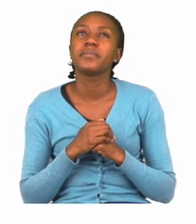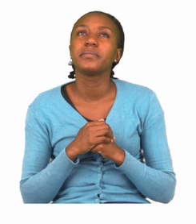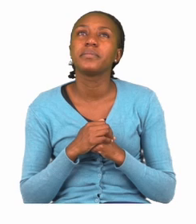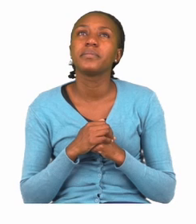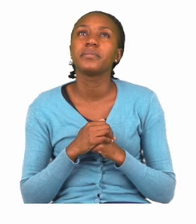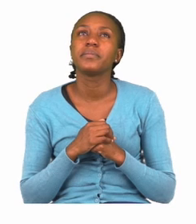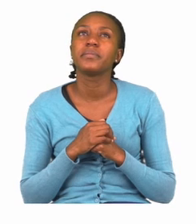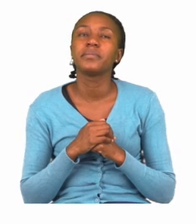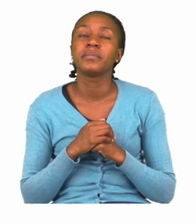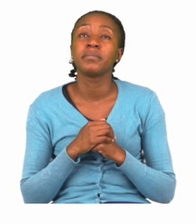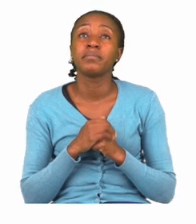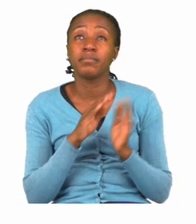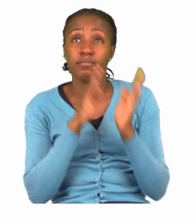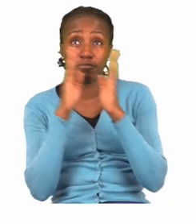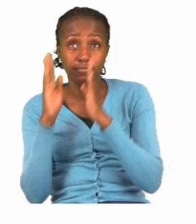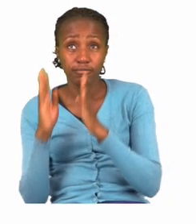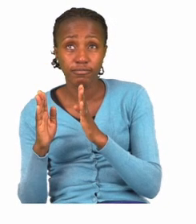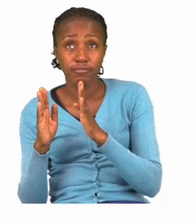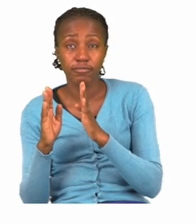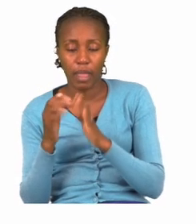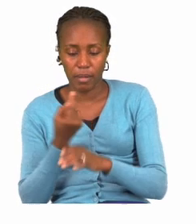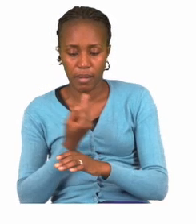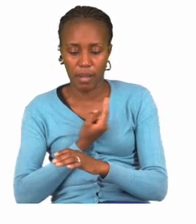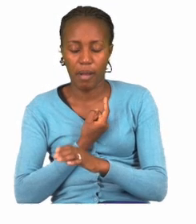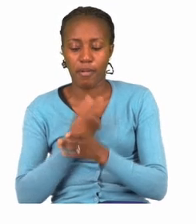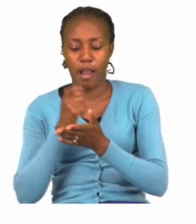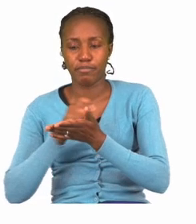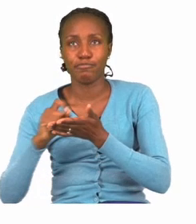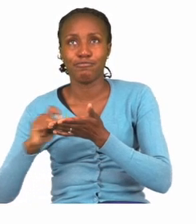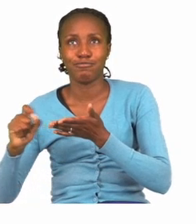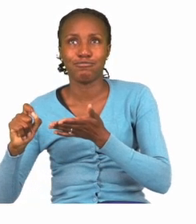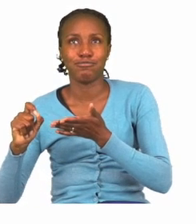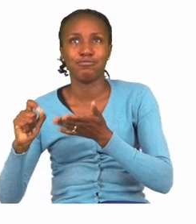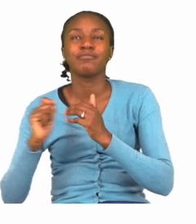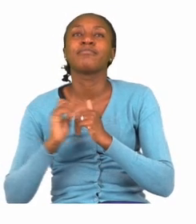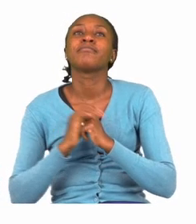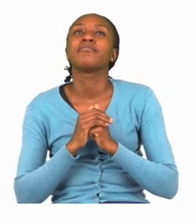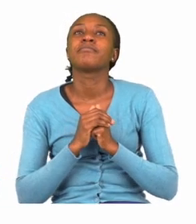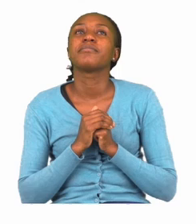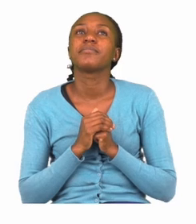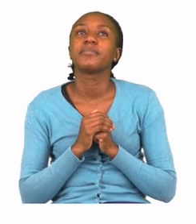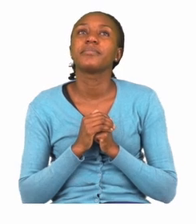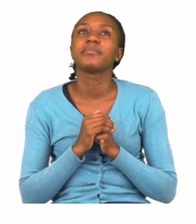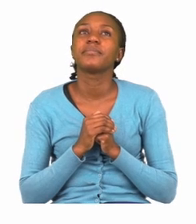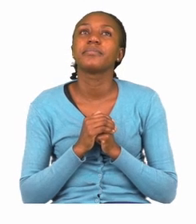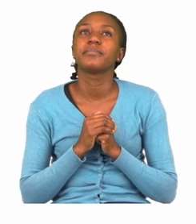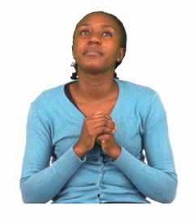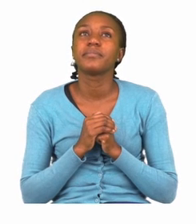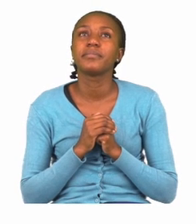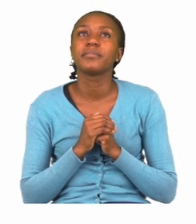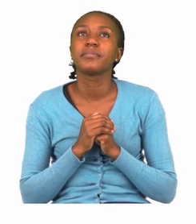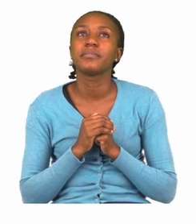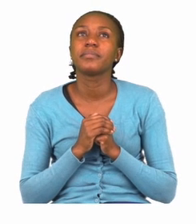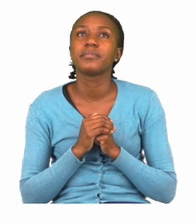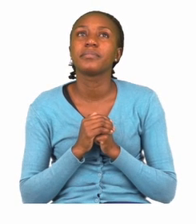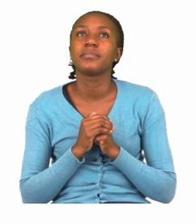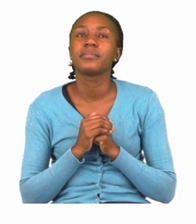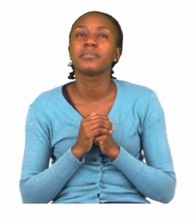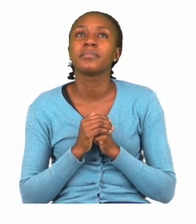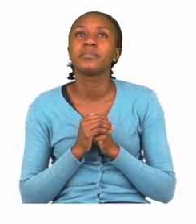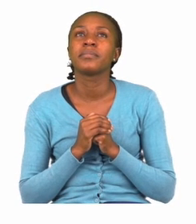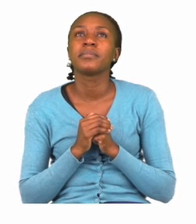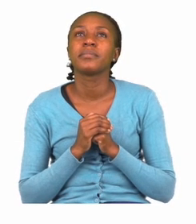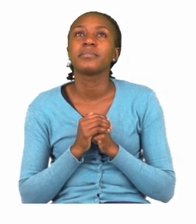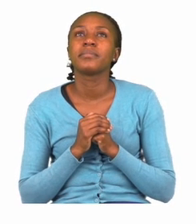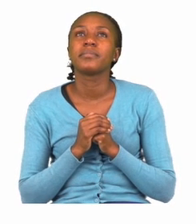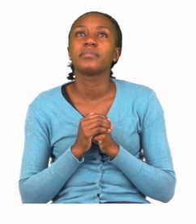next to it, you have to go ahead and write out the word on your own. So